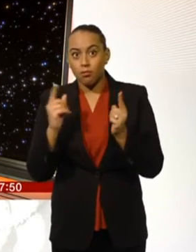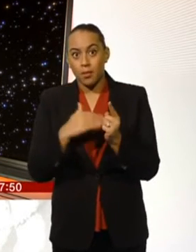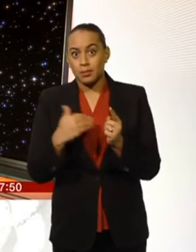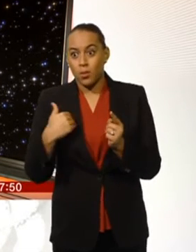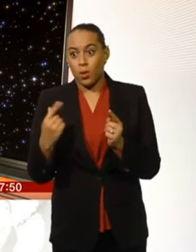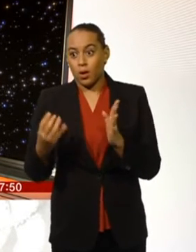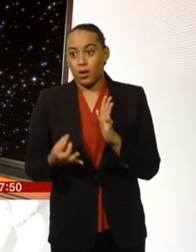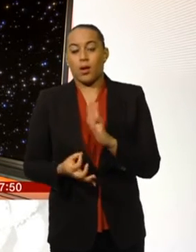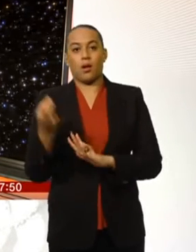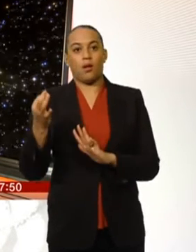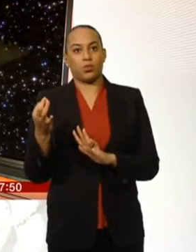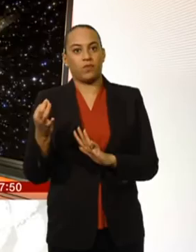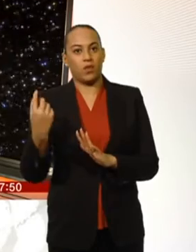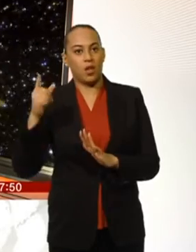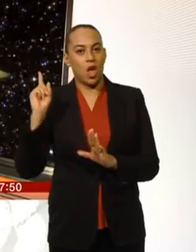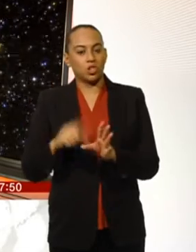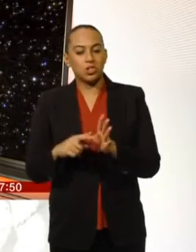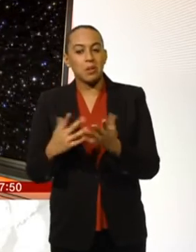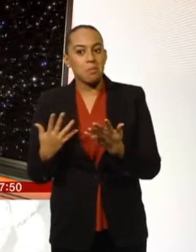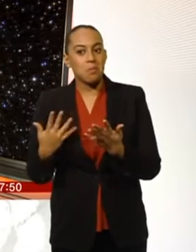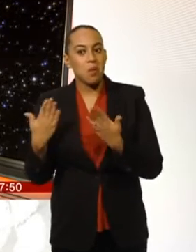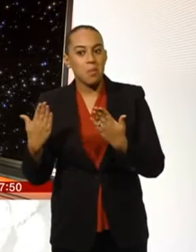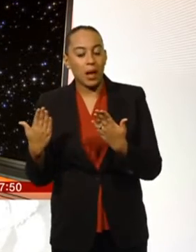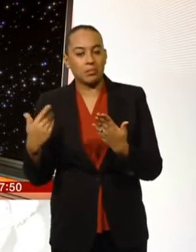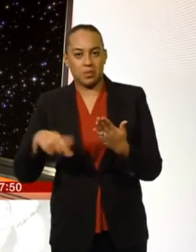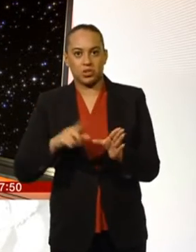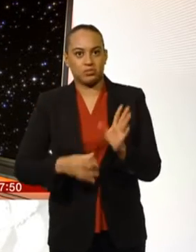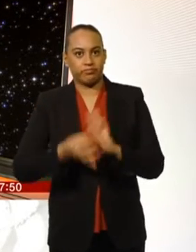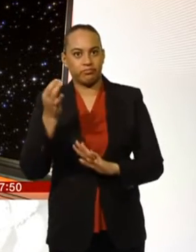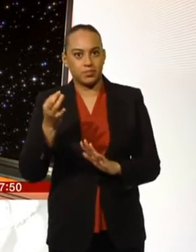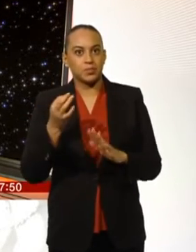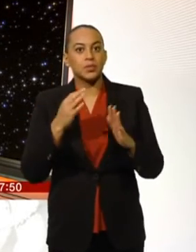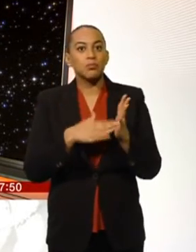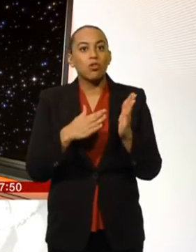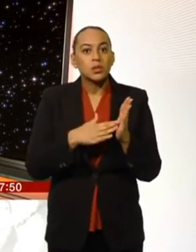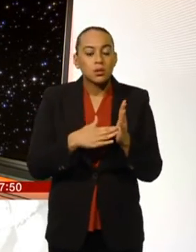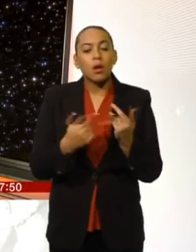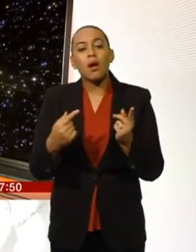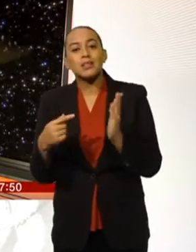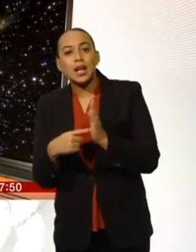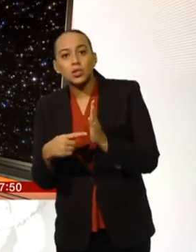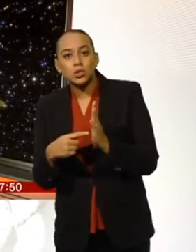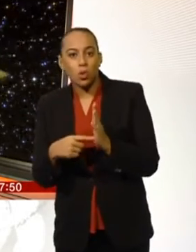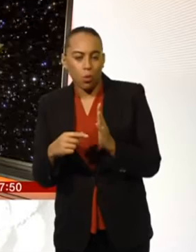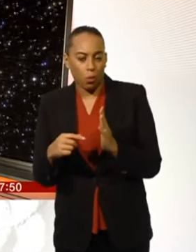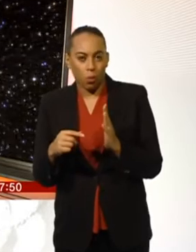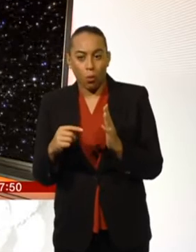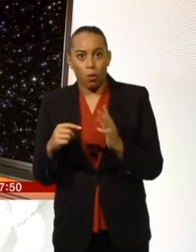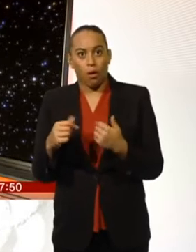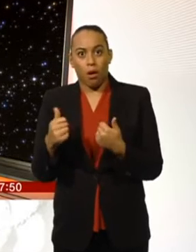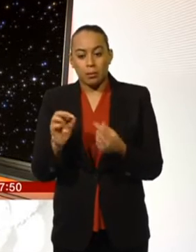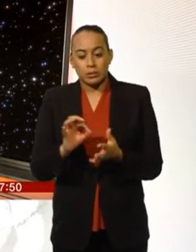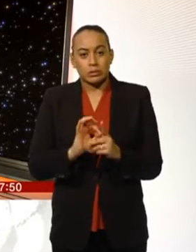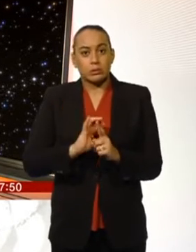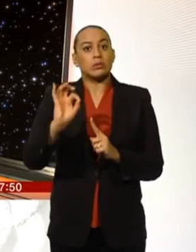people thought it would. As for the rest of the empire, well, it's a mixed bag, with Morrisons, like Tesco, striking back with a small